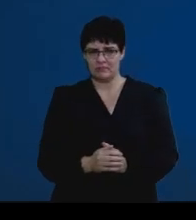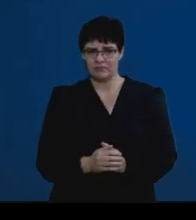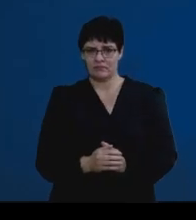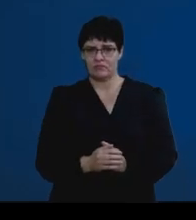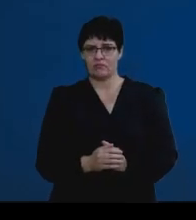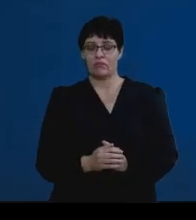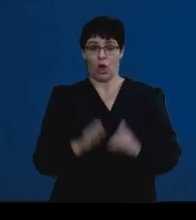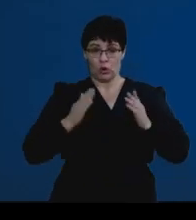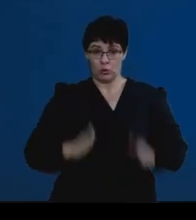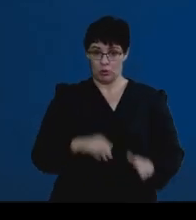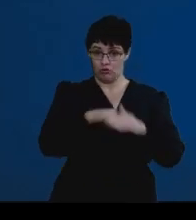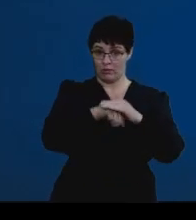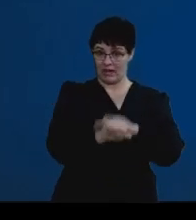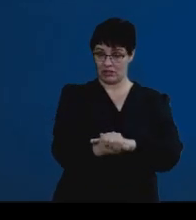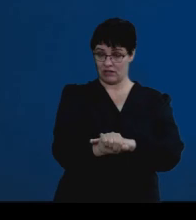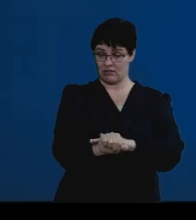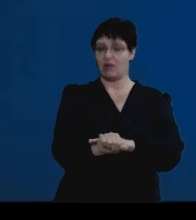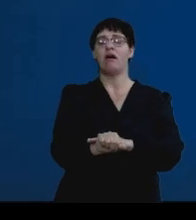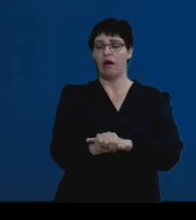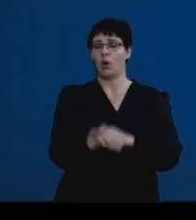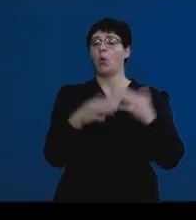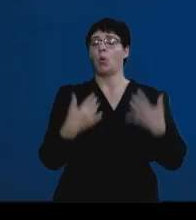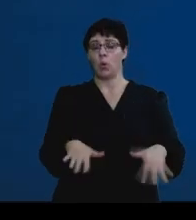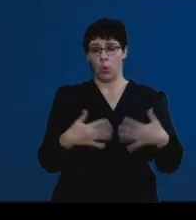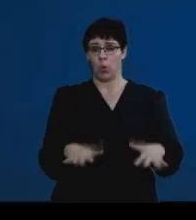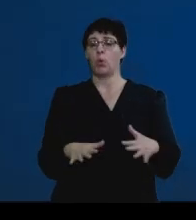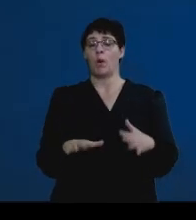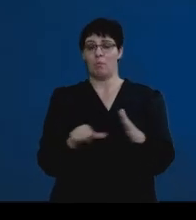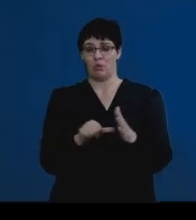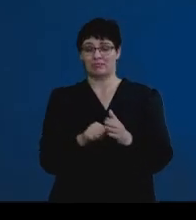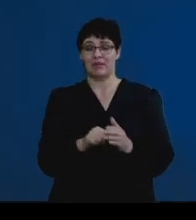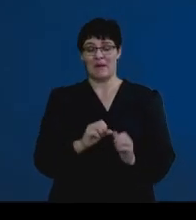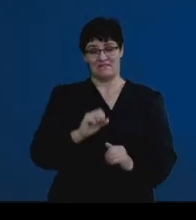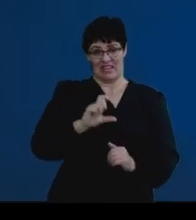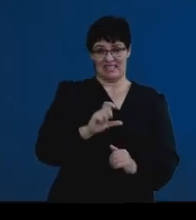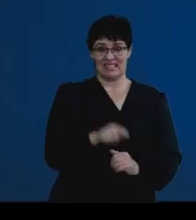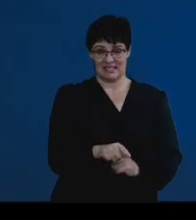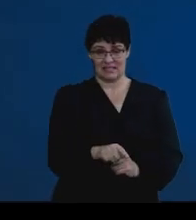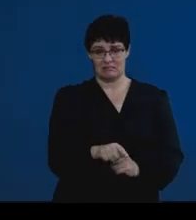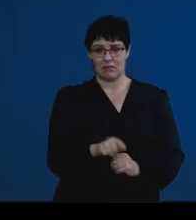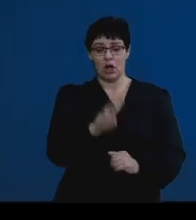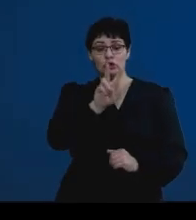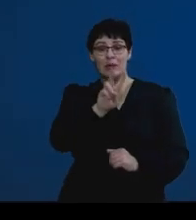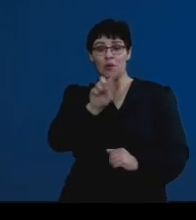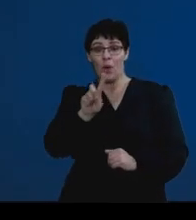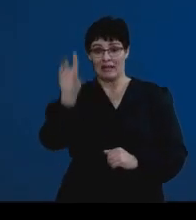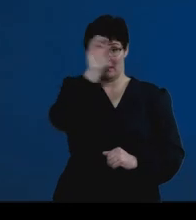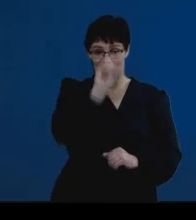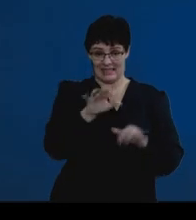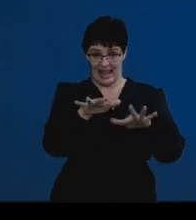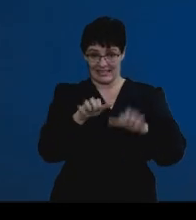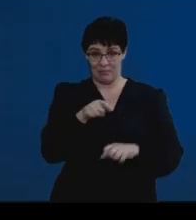Human reproduction is a significant portion of this exam. If you look at it, it makes up 21% of the exam,